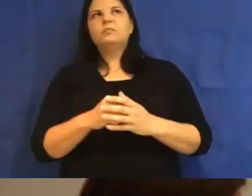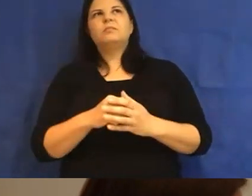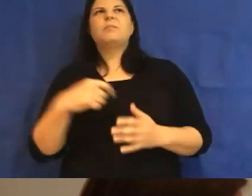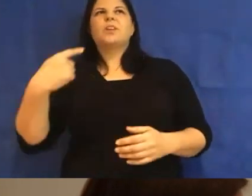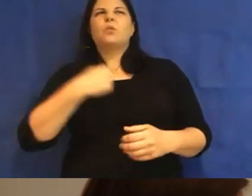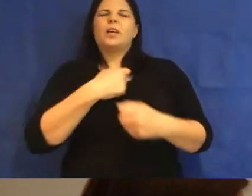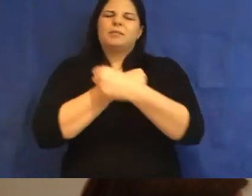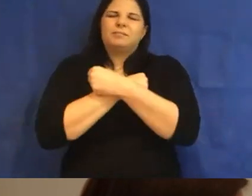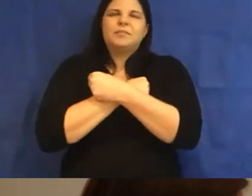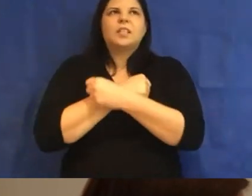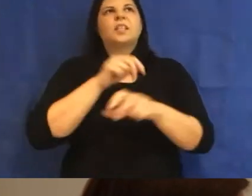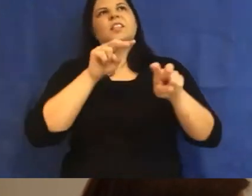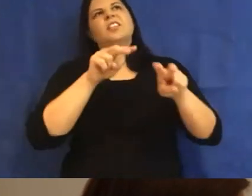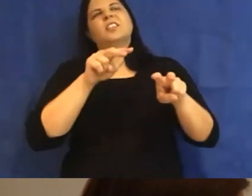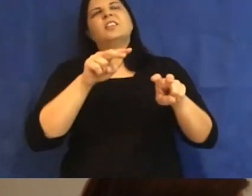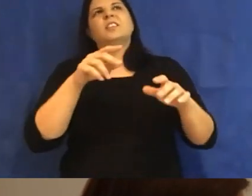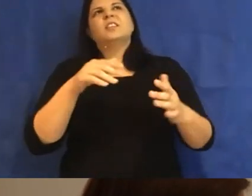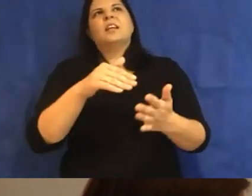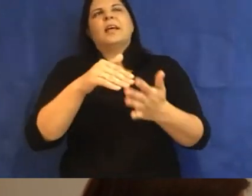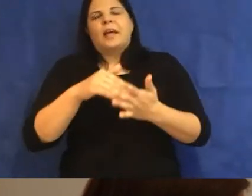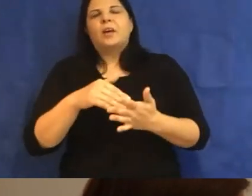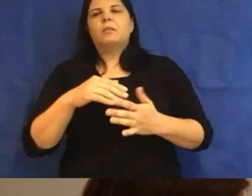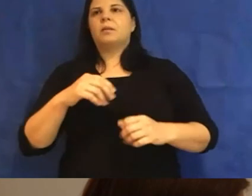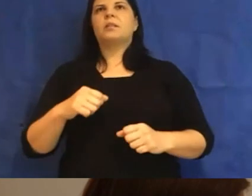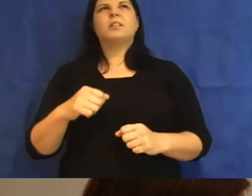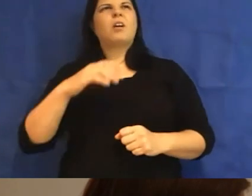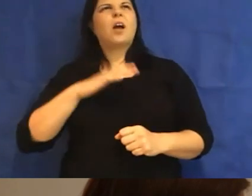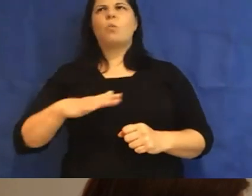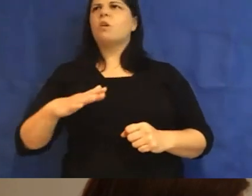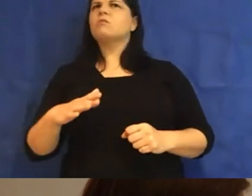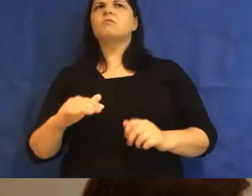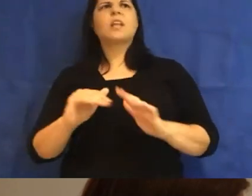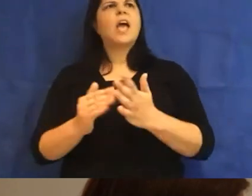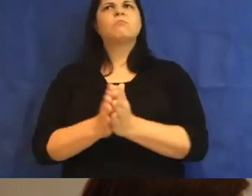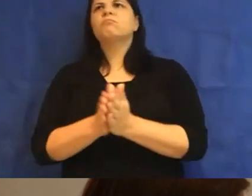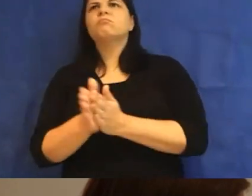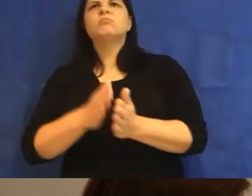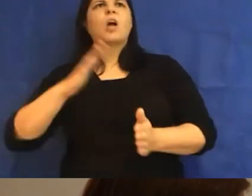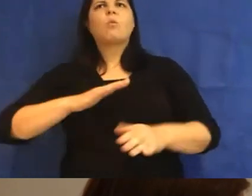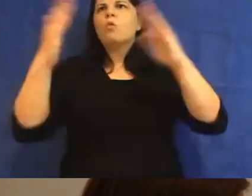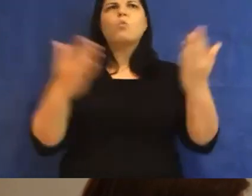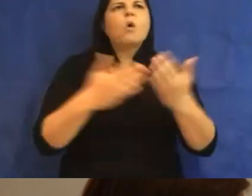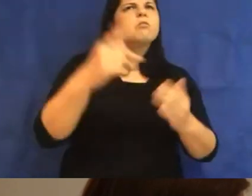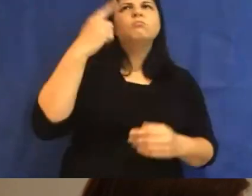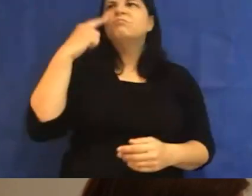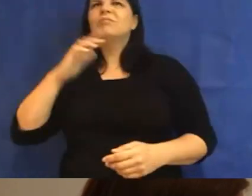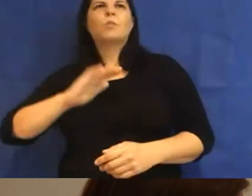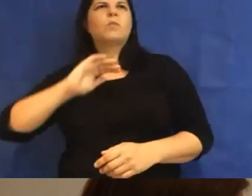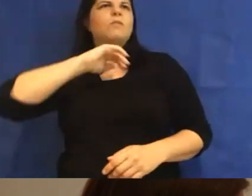me from my grief. Electrified, I wanted to seize the day, explore the world, fall in love,